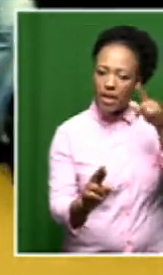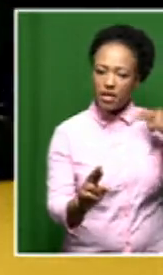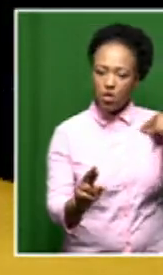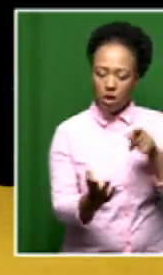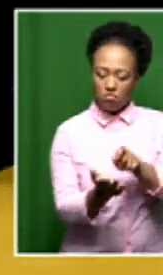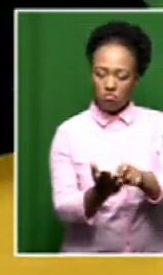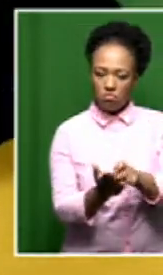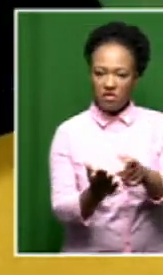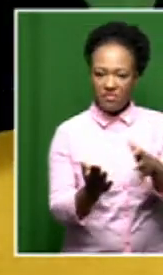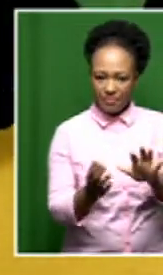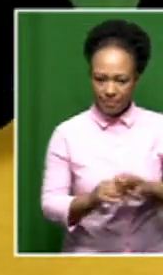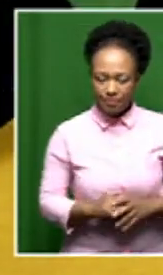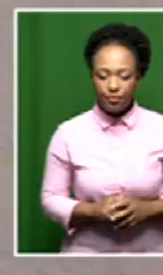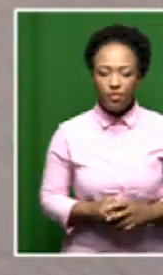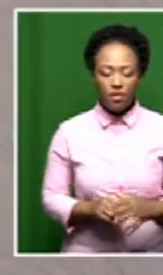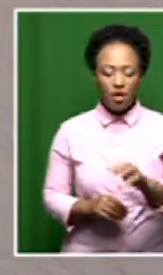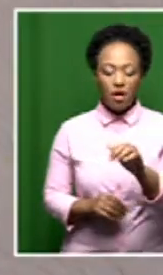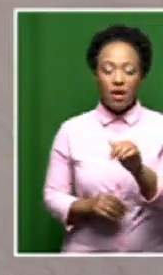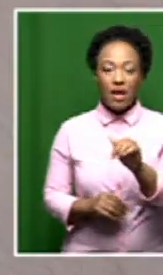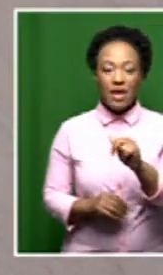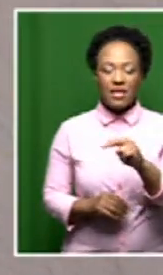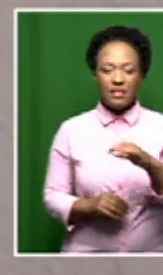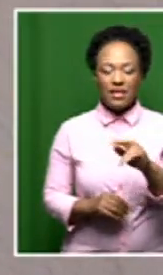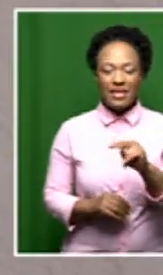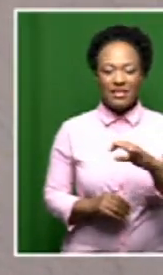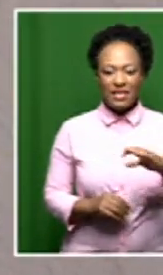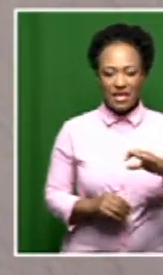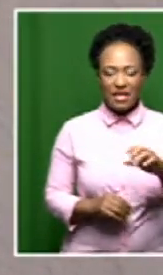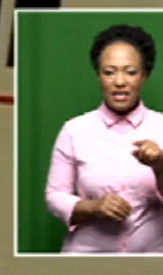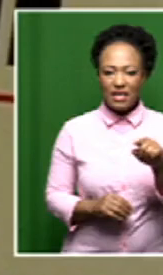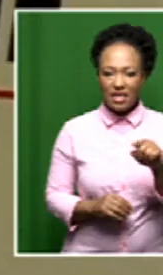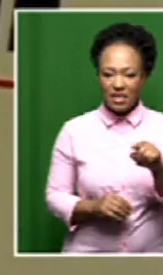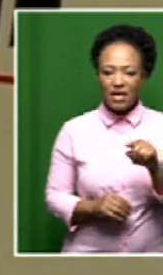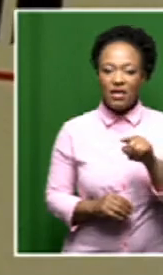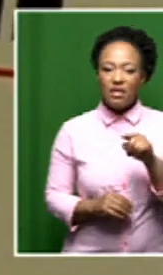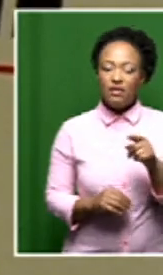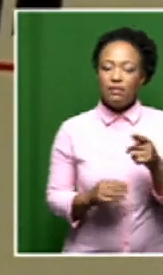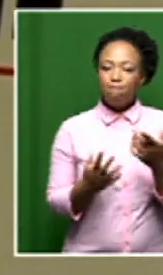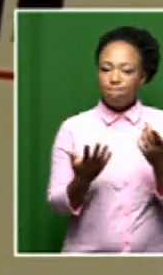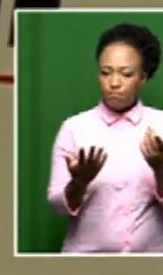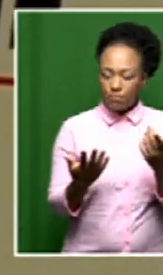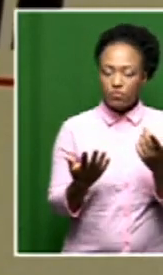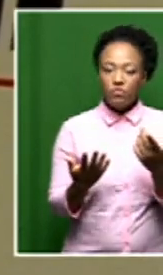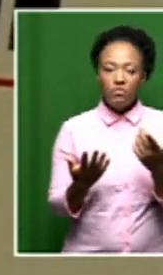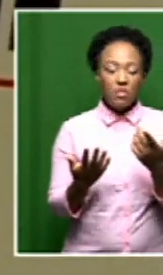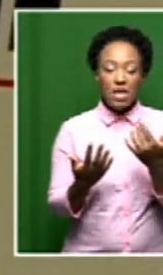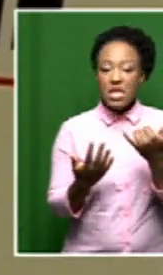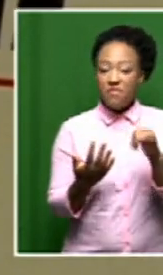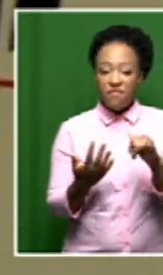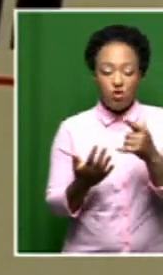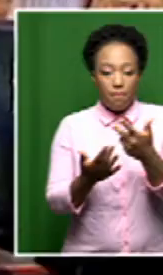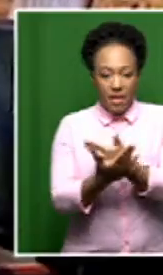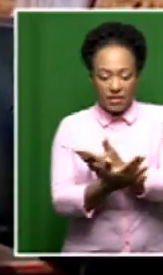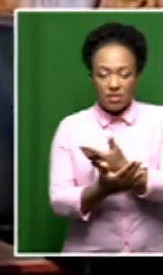also on the NEC the Mervyn Dirks issue. that's a big one. So if in case you've missed it